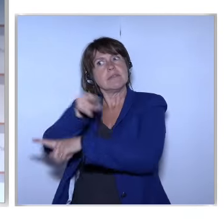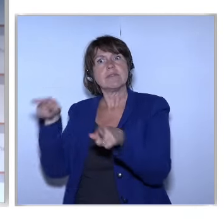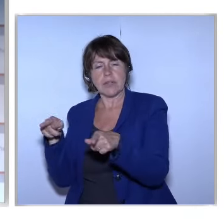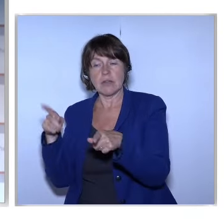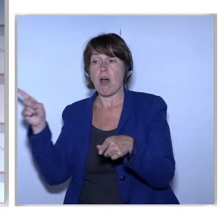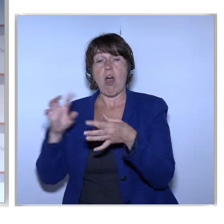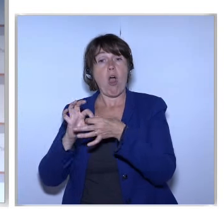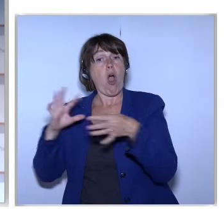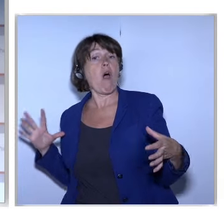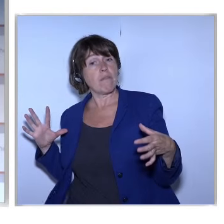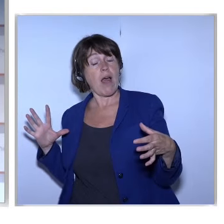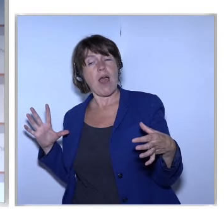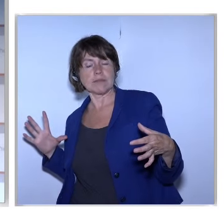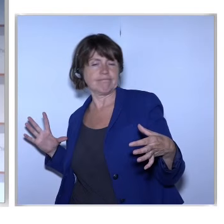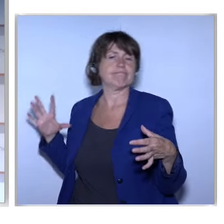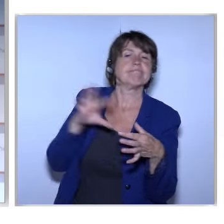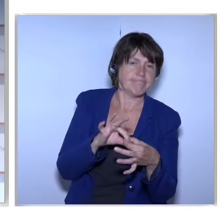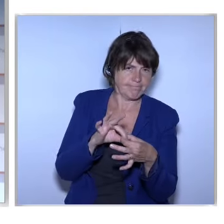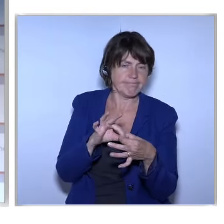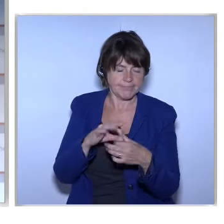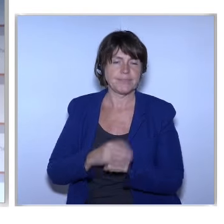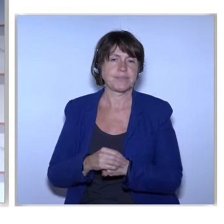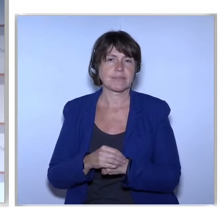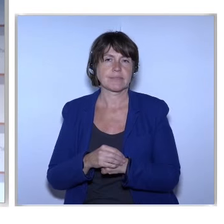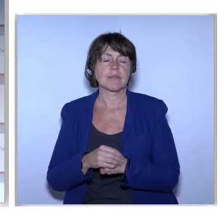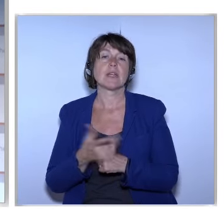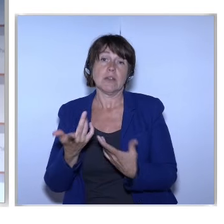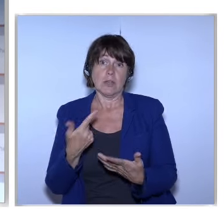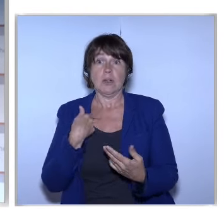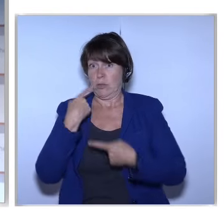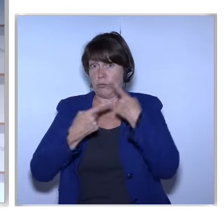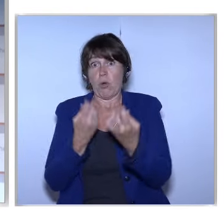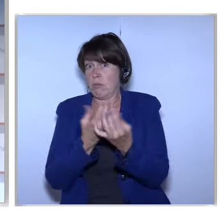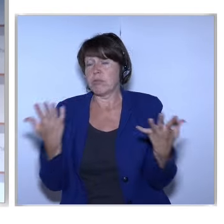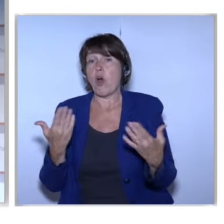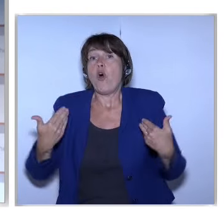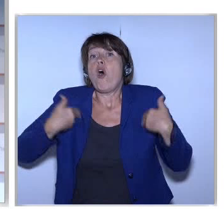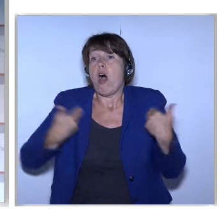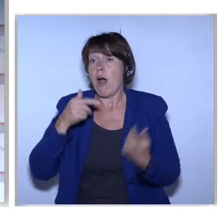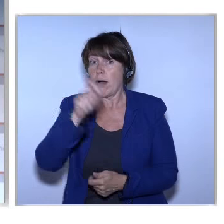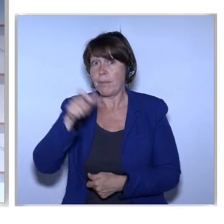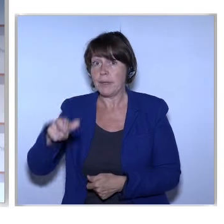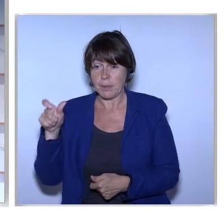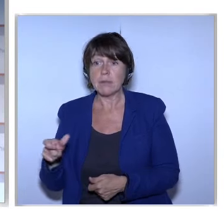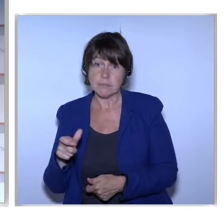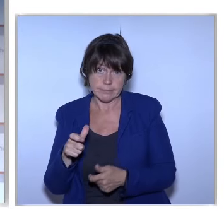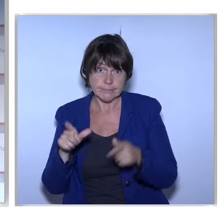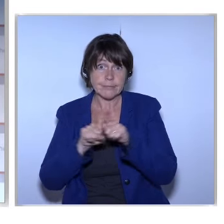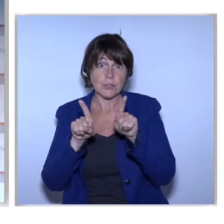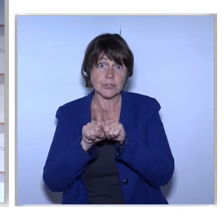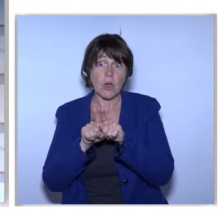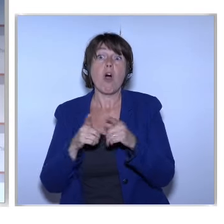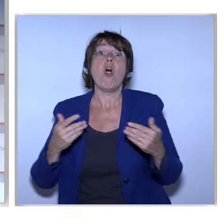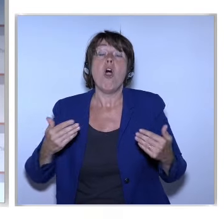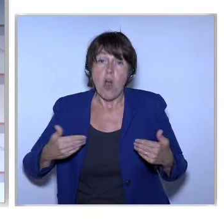Offline Into The Online And This By The Way We Talk A Lot About Young People All This Is Also About